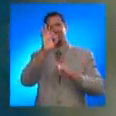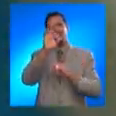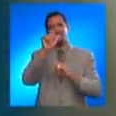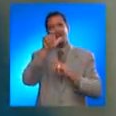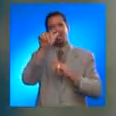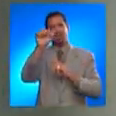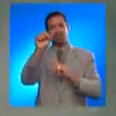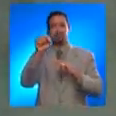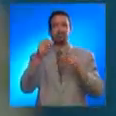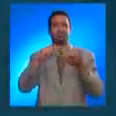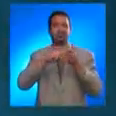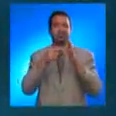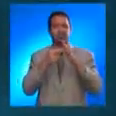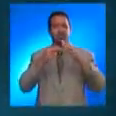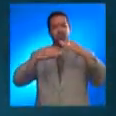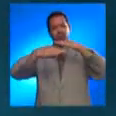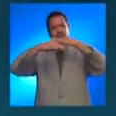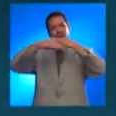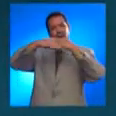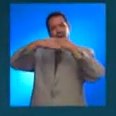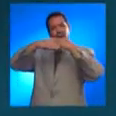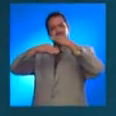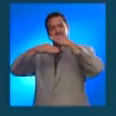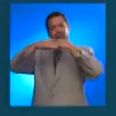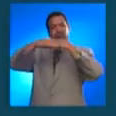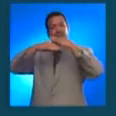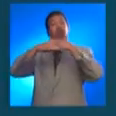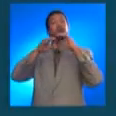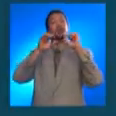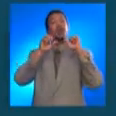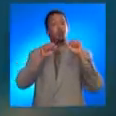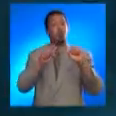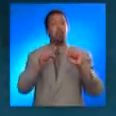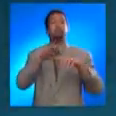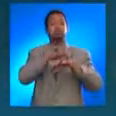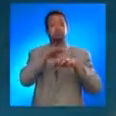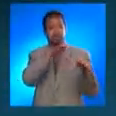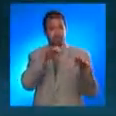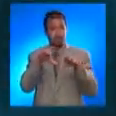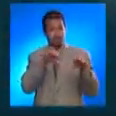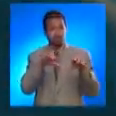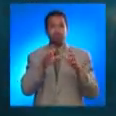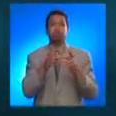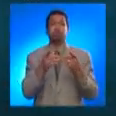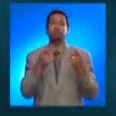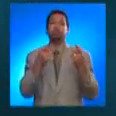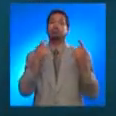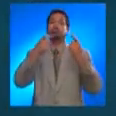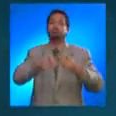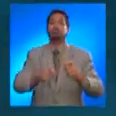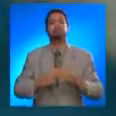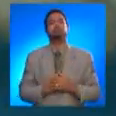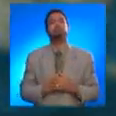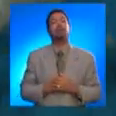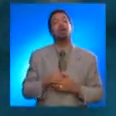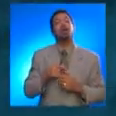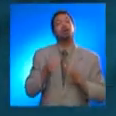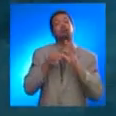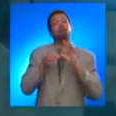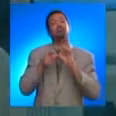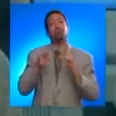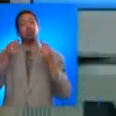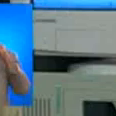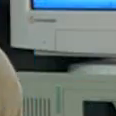There are many fault zones located around Puerto Rico that could generate not only significant earthquakes, but also tsunamis.